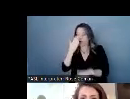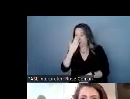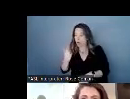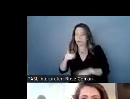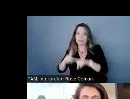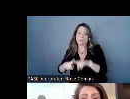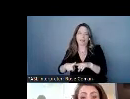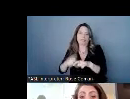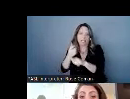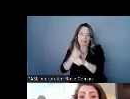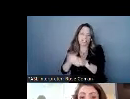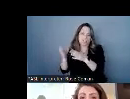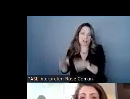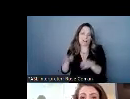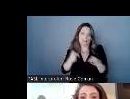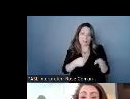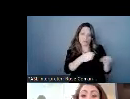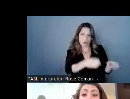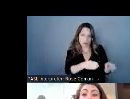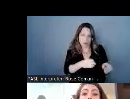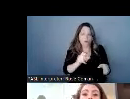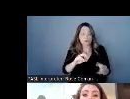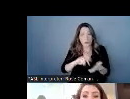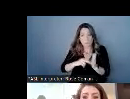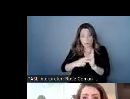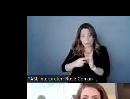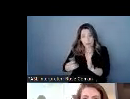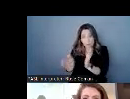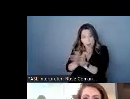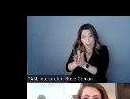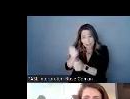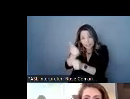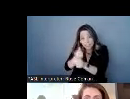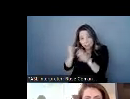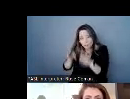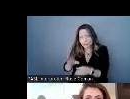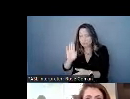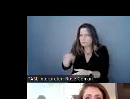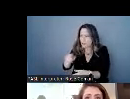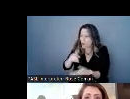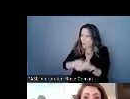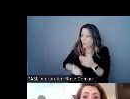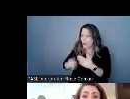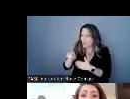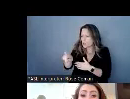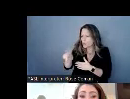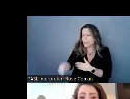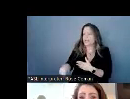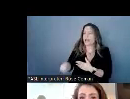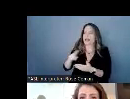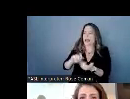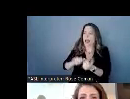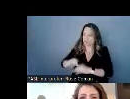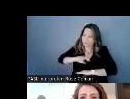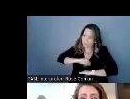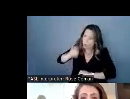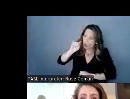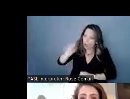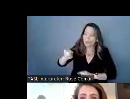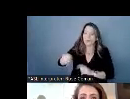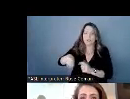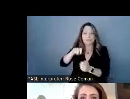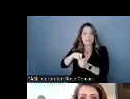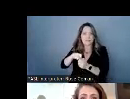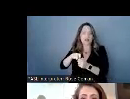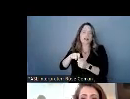asking the individuals who are using the technology what meets their needs what they need what we can do then then we're falling short of